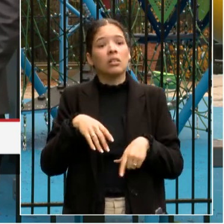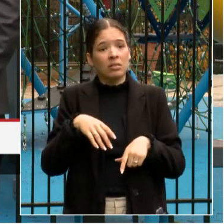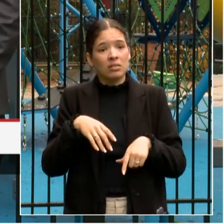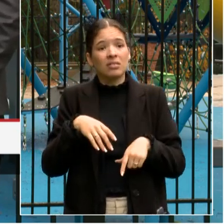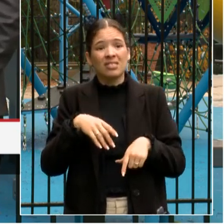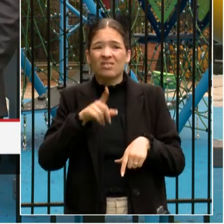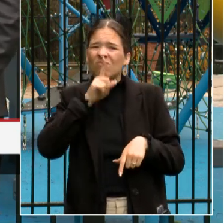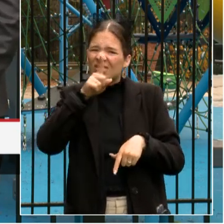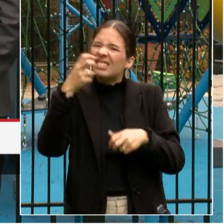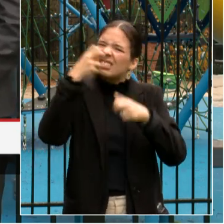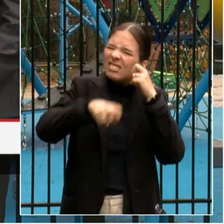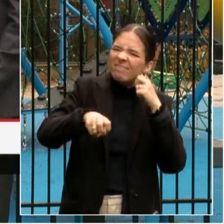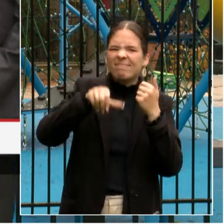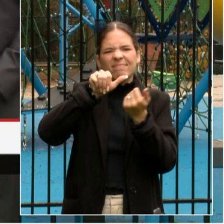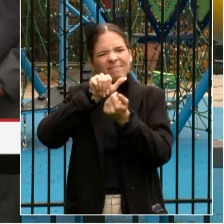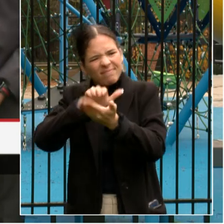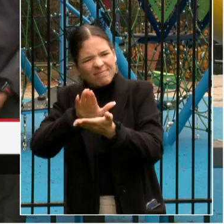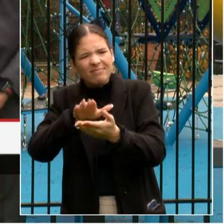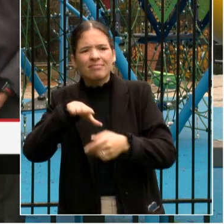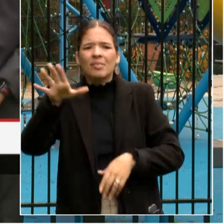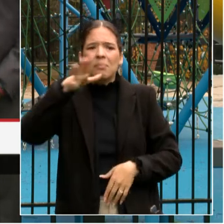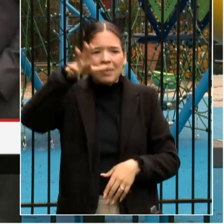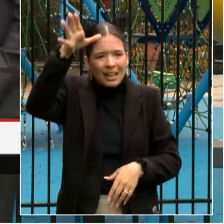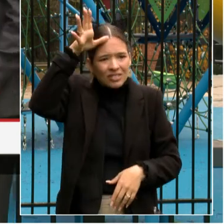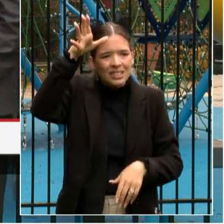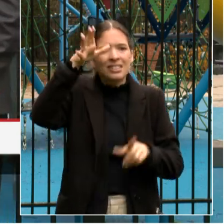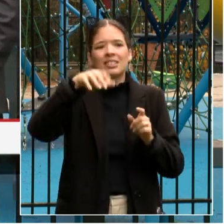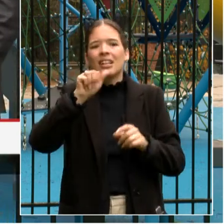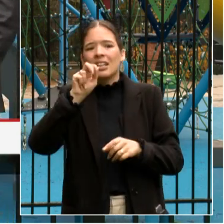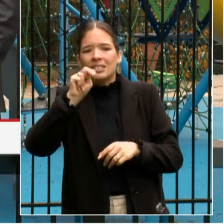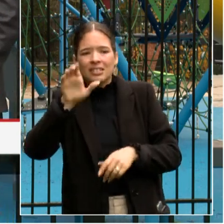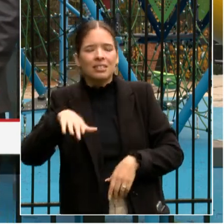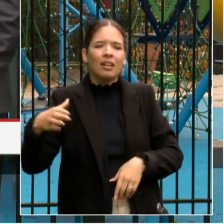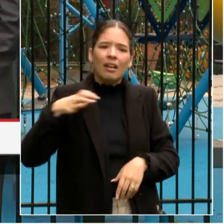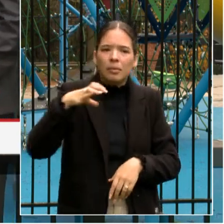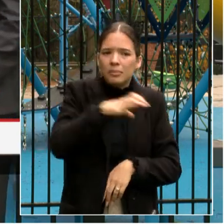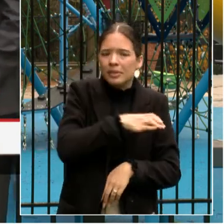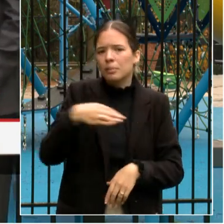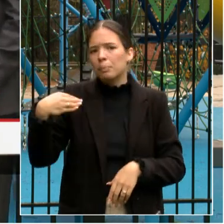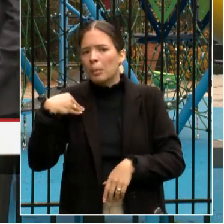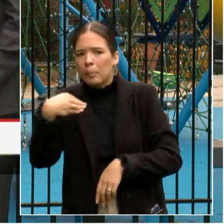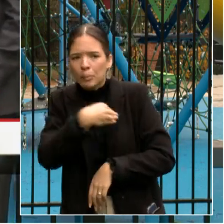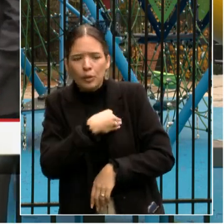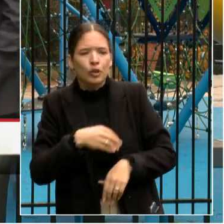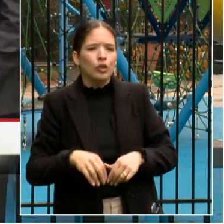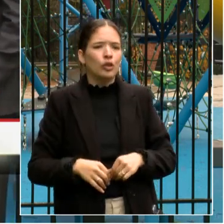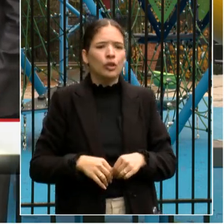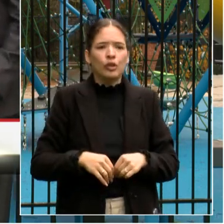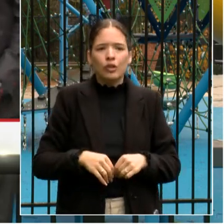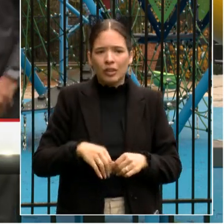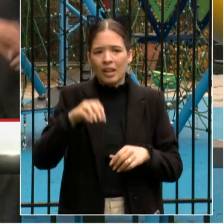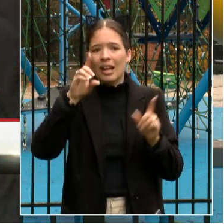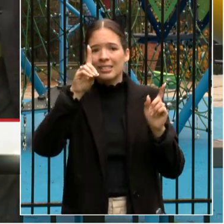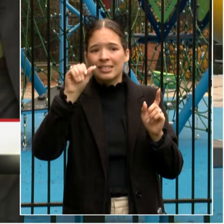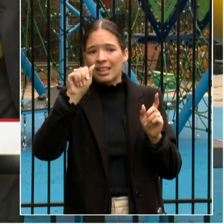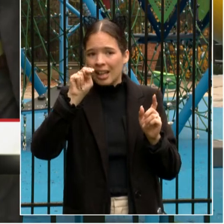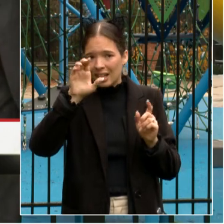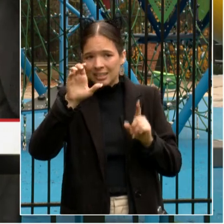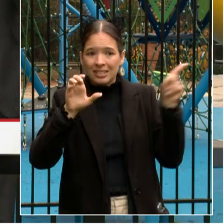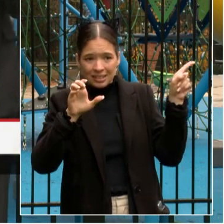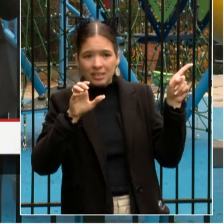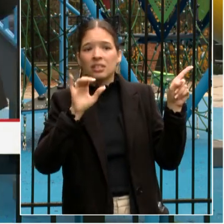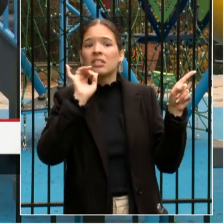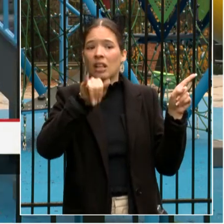commissioners, council members, including our own Jason Fink, who is our ANC commissioner for Oyster